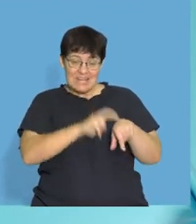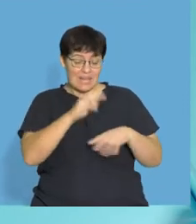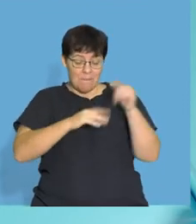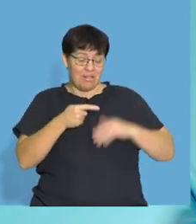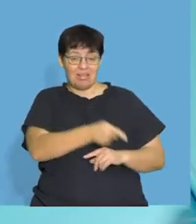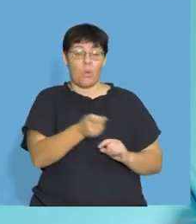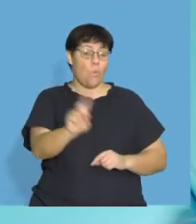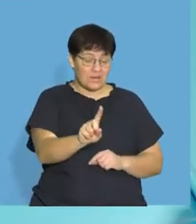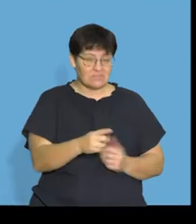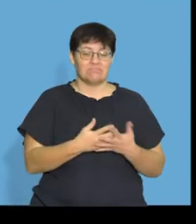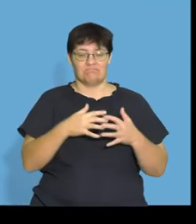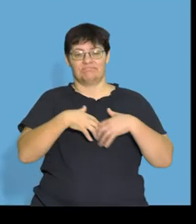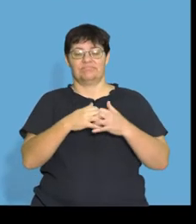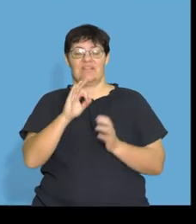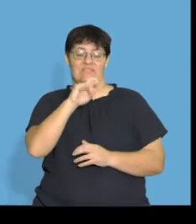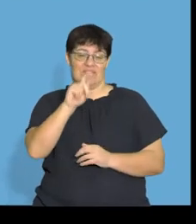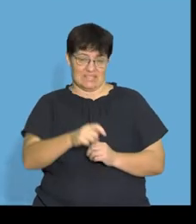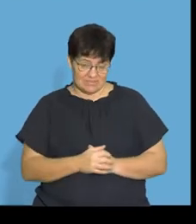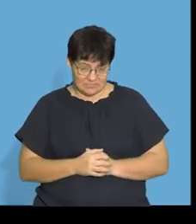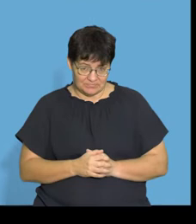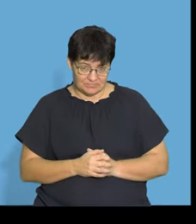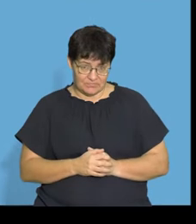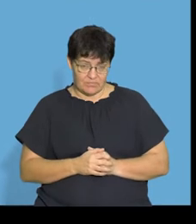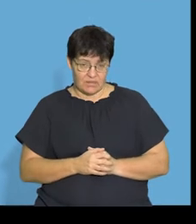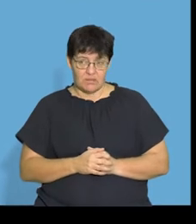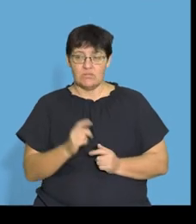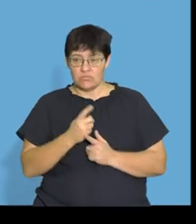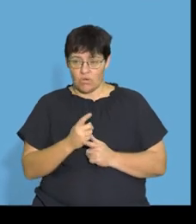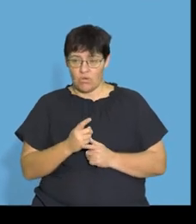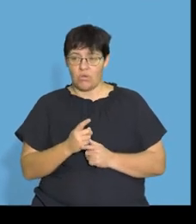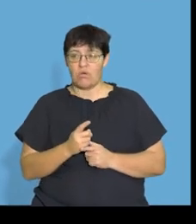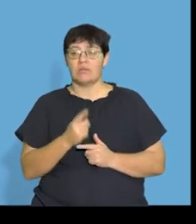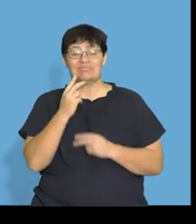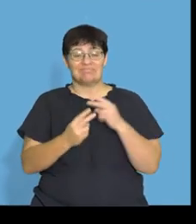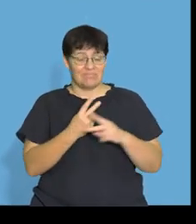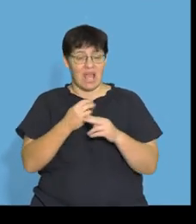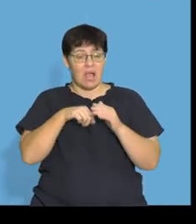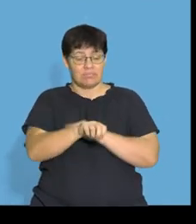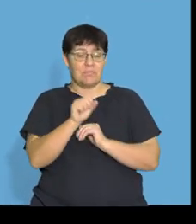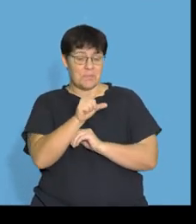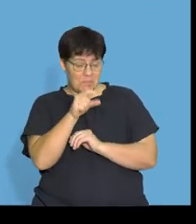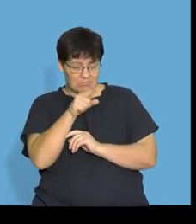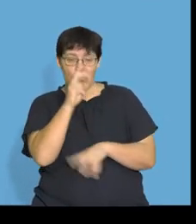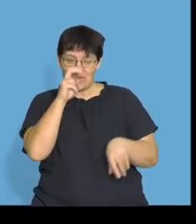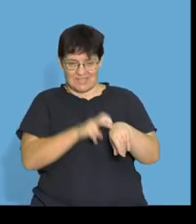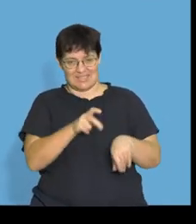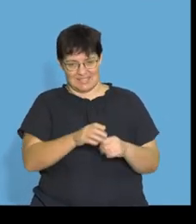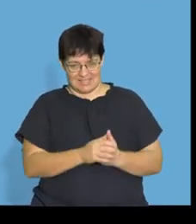to build that. Okay, so guys, your reproductive hormone, very important. Okay, these are all steroids.